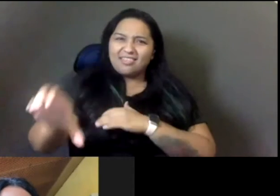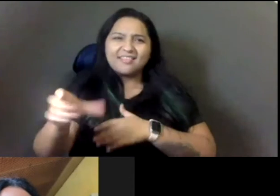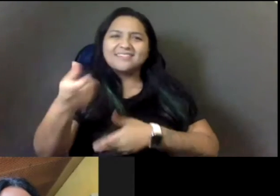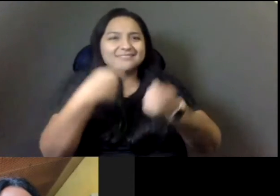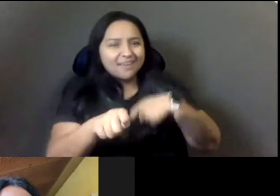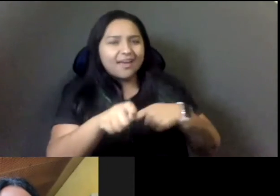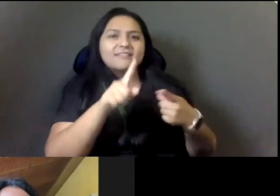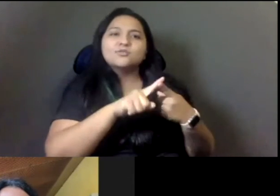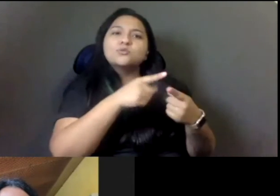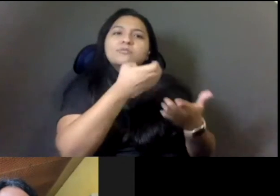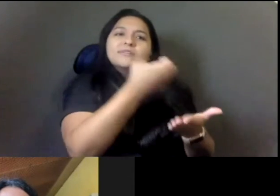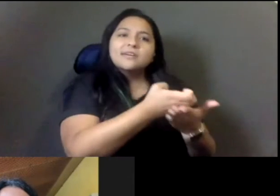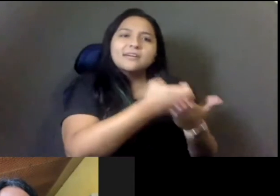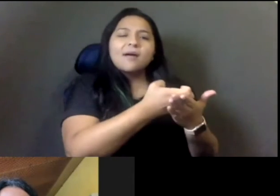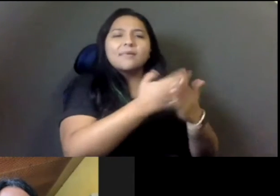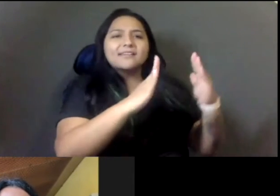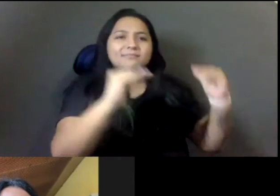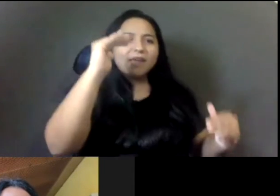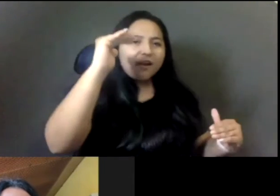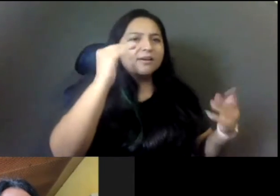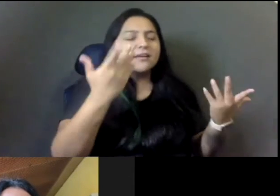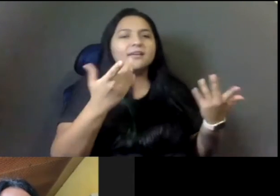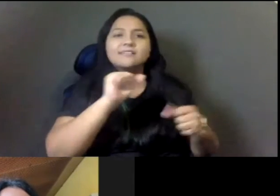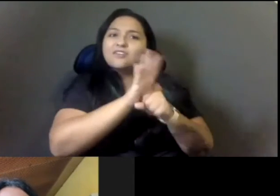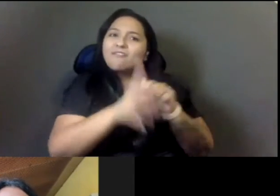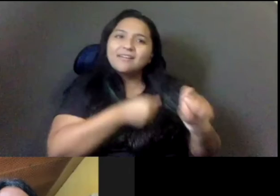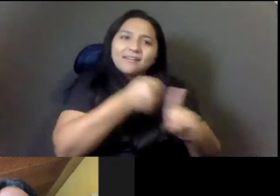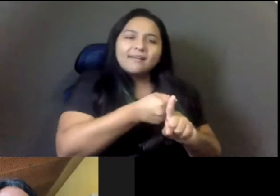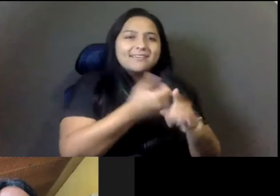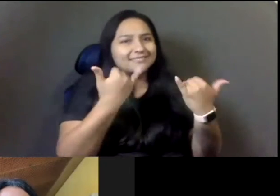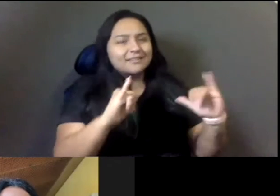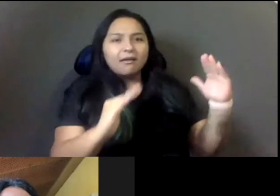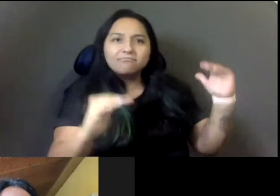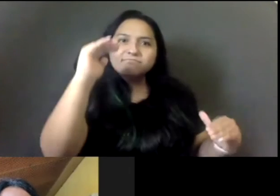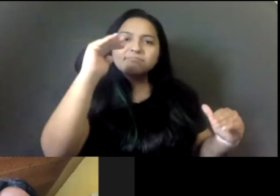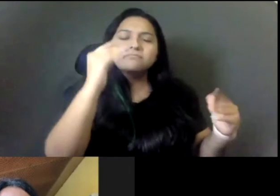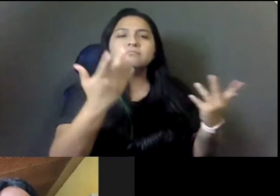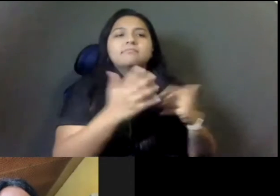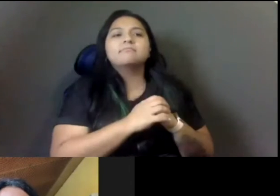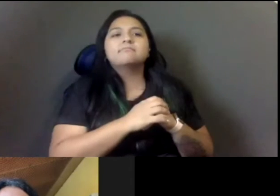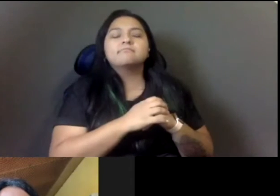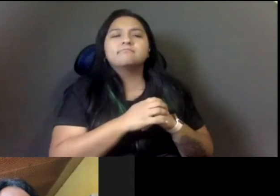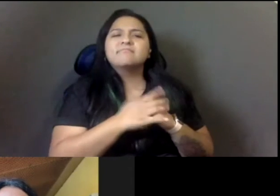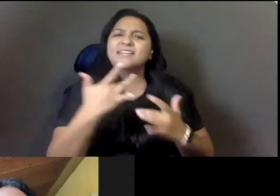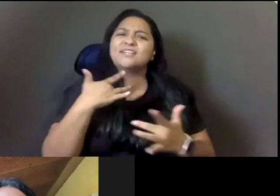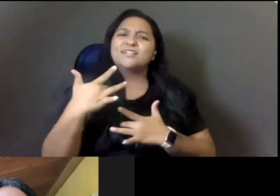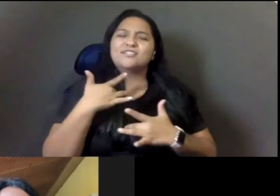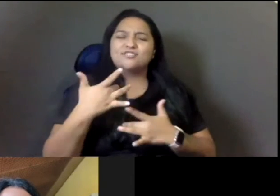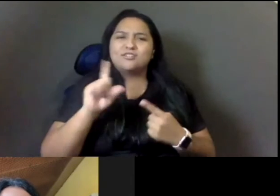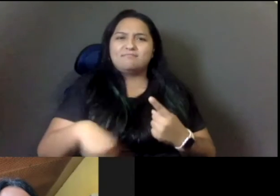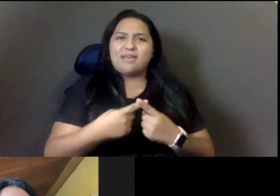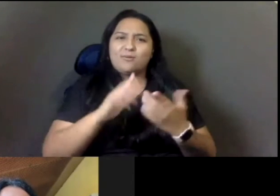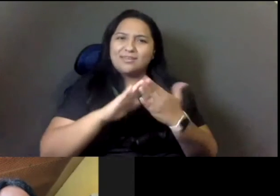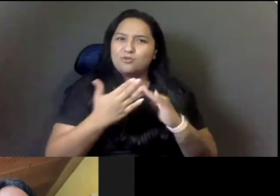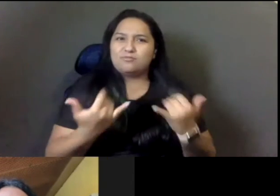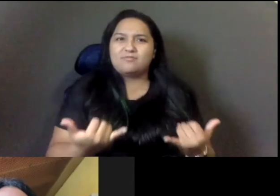of our COVID pandemic. And, and I'm concerned about our communities right now. People are hungry. People are being evicted